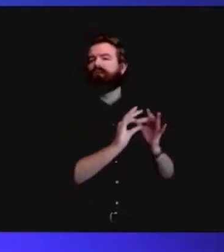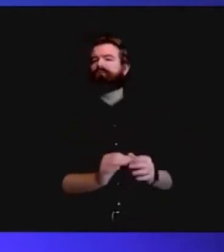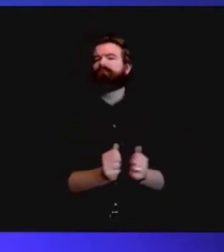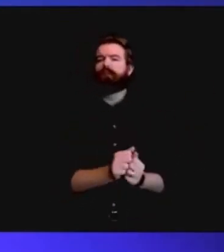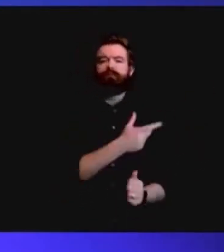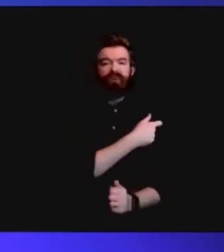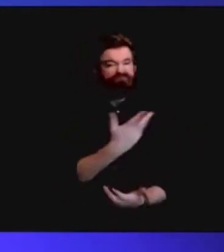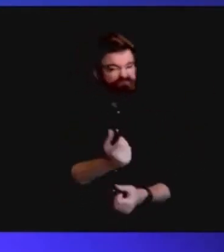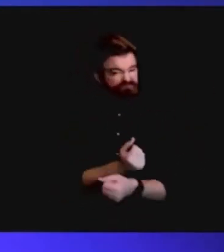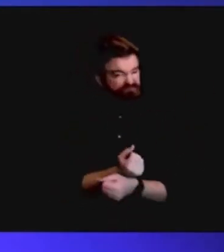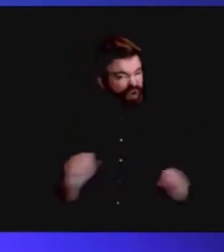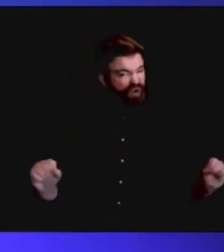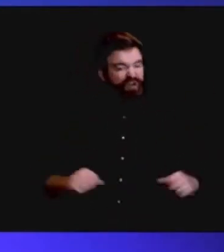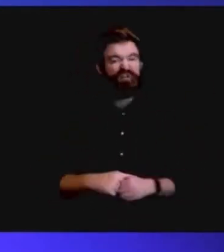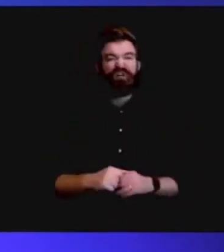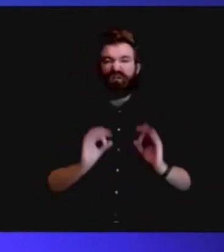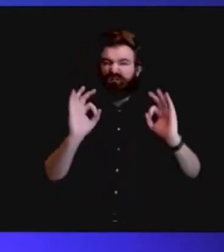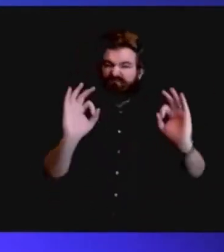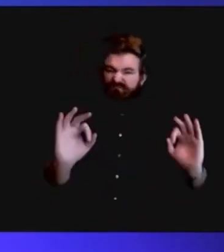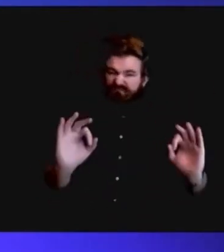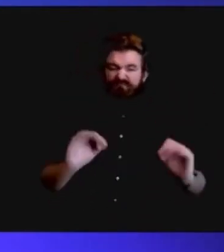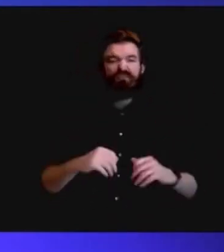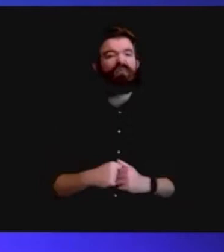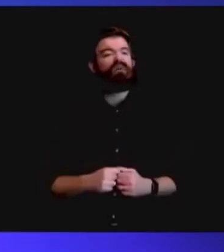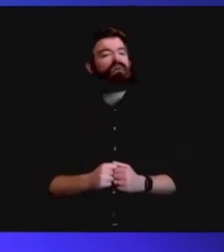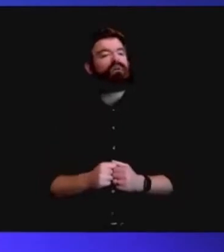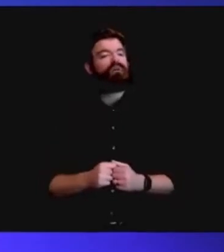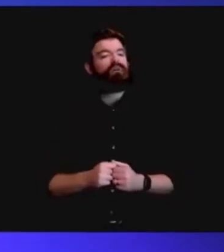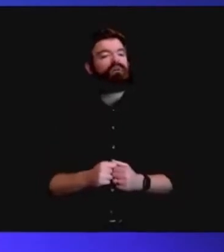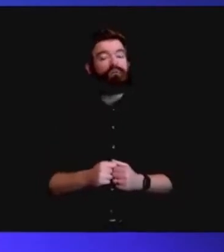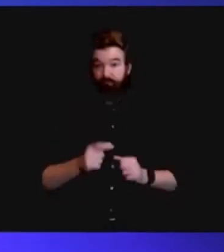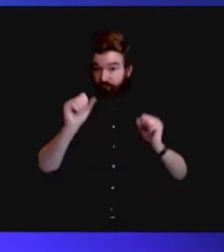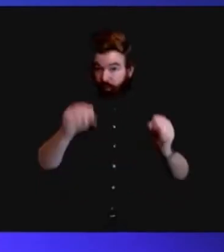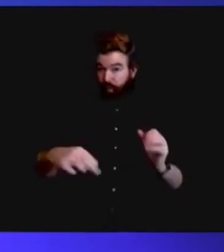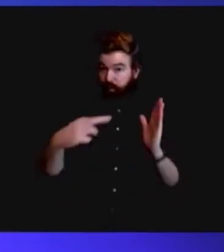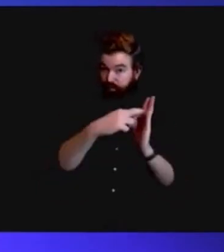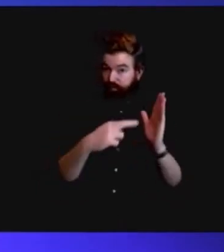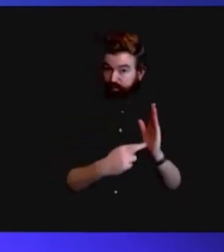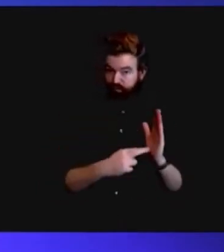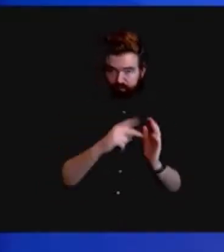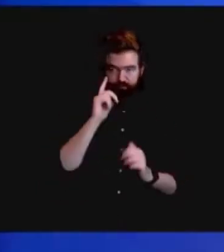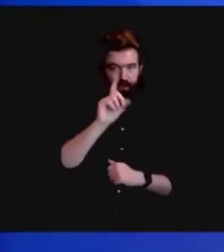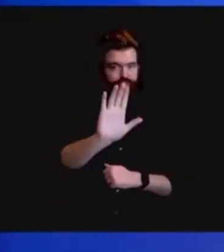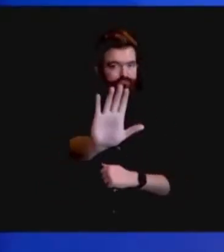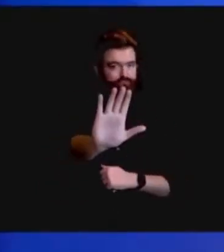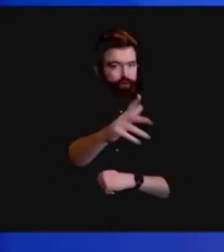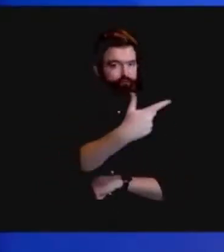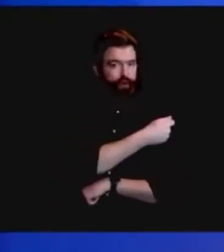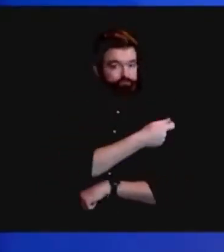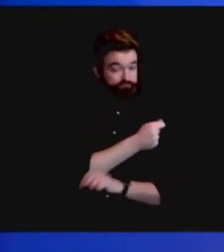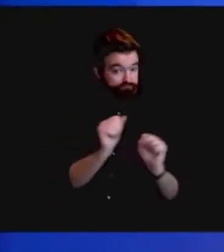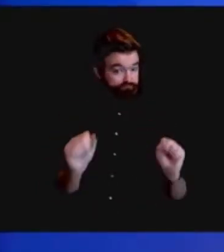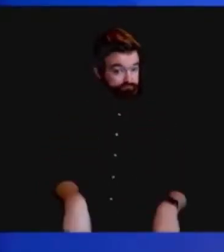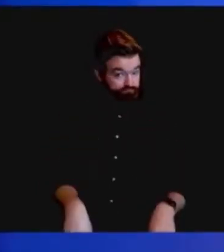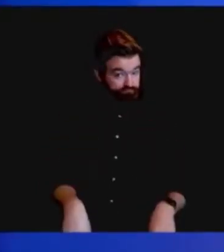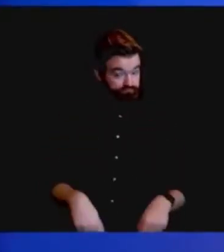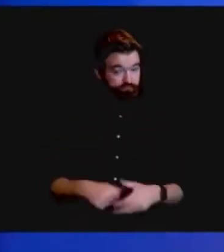effectiveness of the vaccines available to us. And, by the way, you can pre-register for your own vaccination.